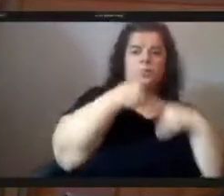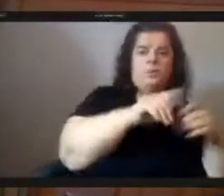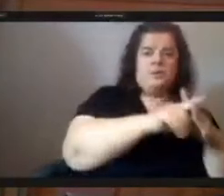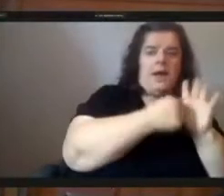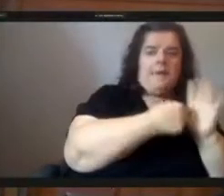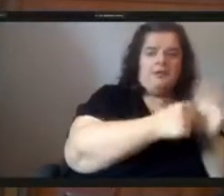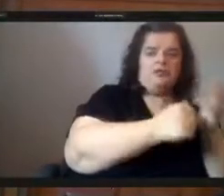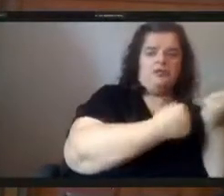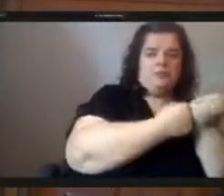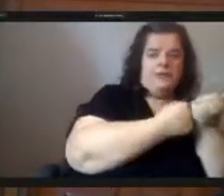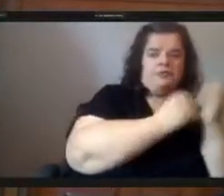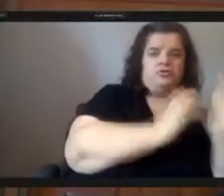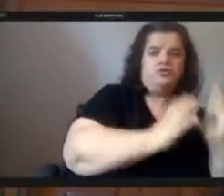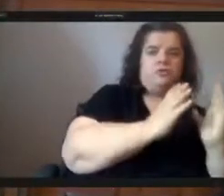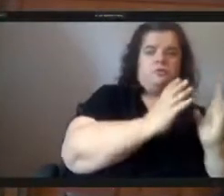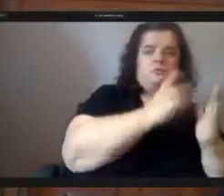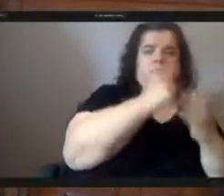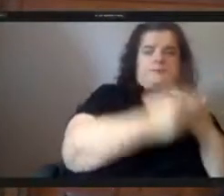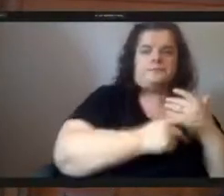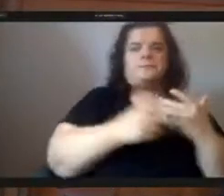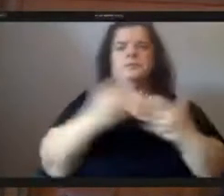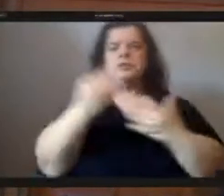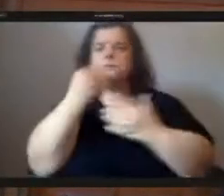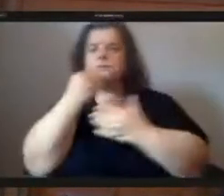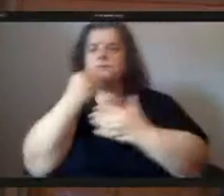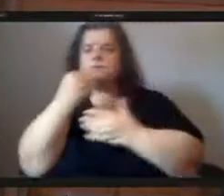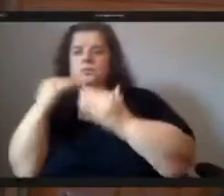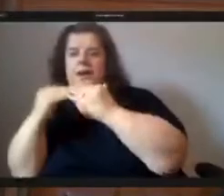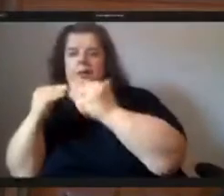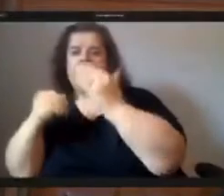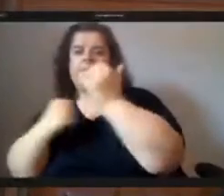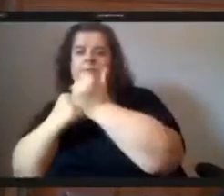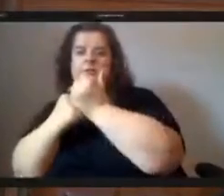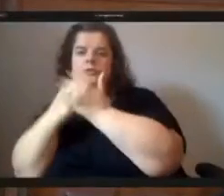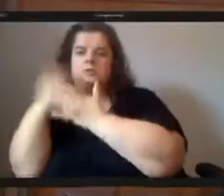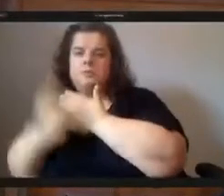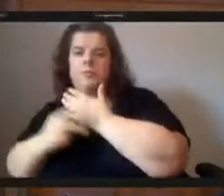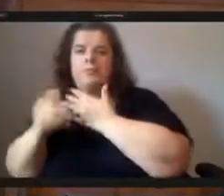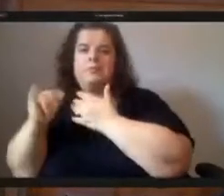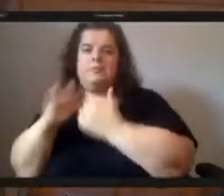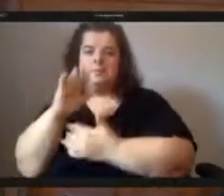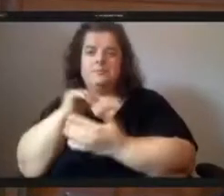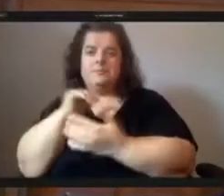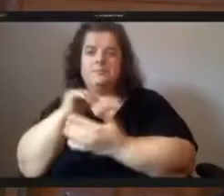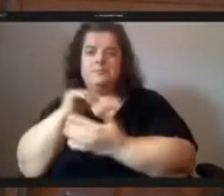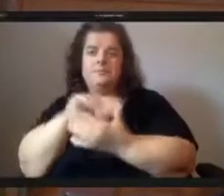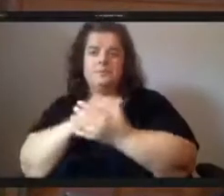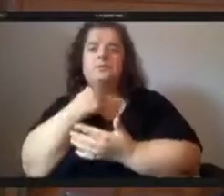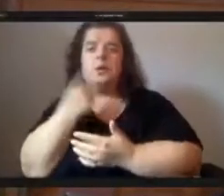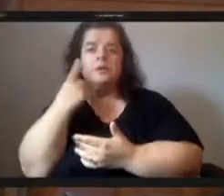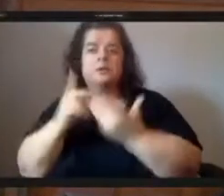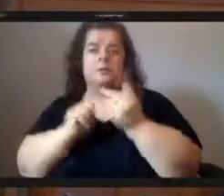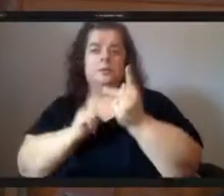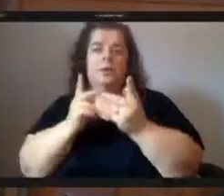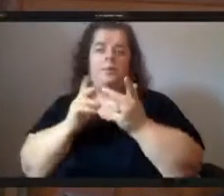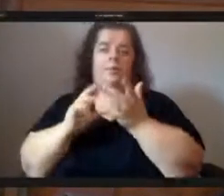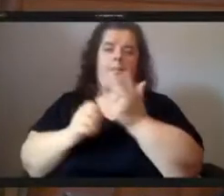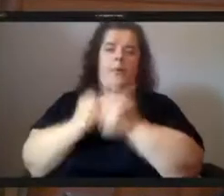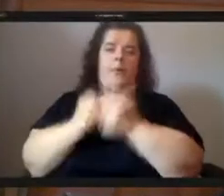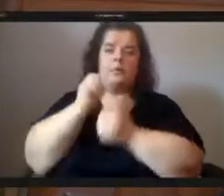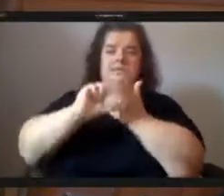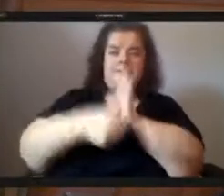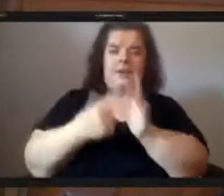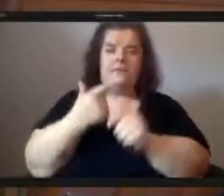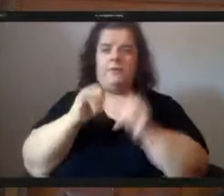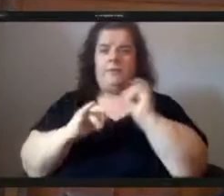justice fund the food equity ambassadors program centers the voices of those most impacted by inequities within our food system and